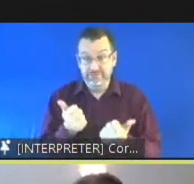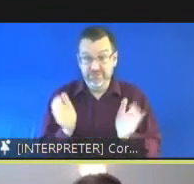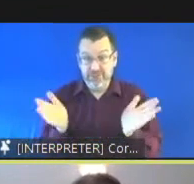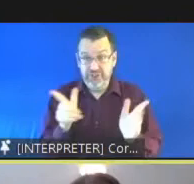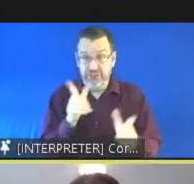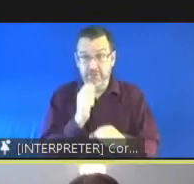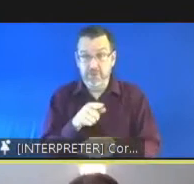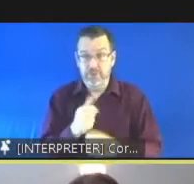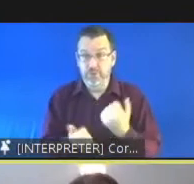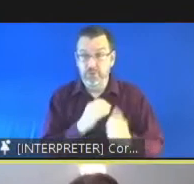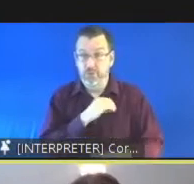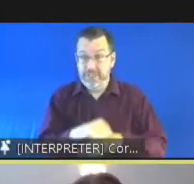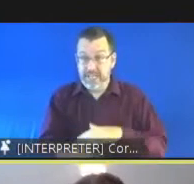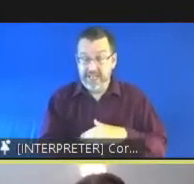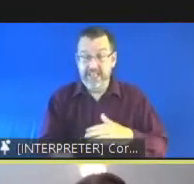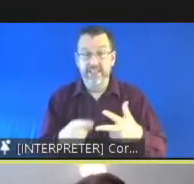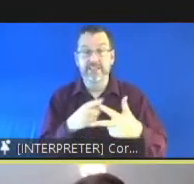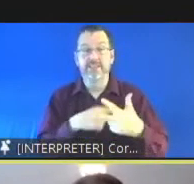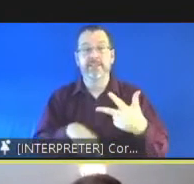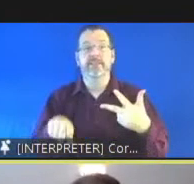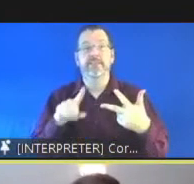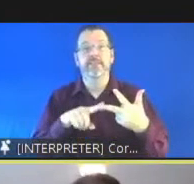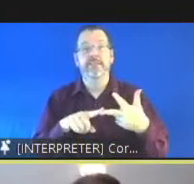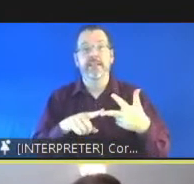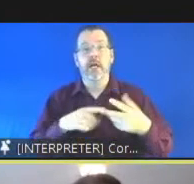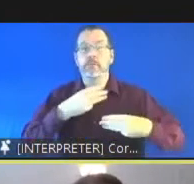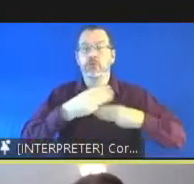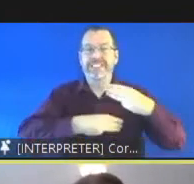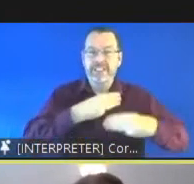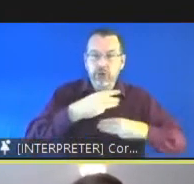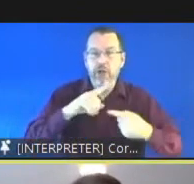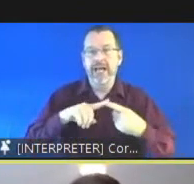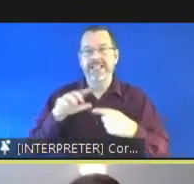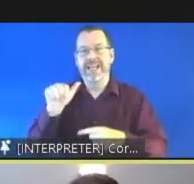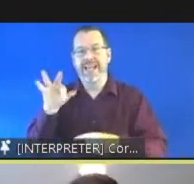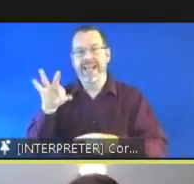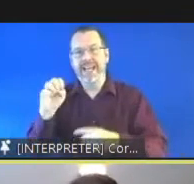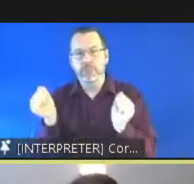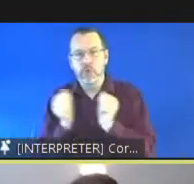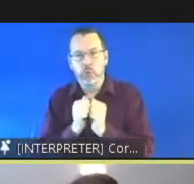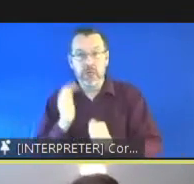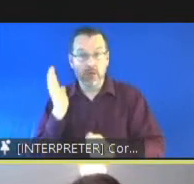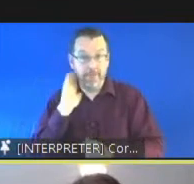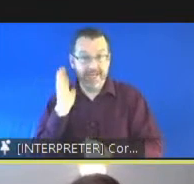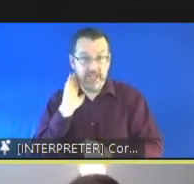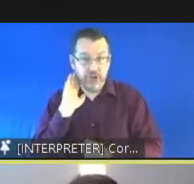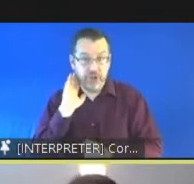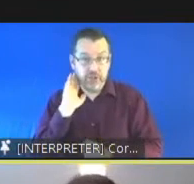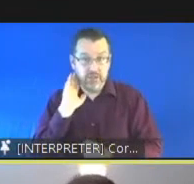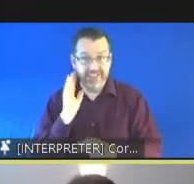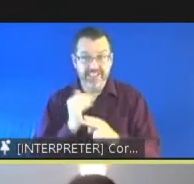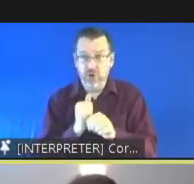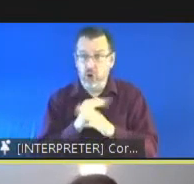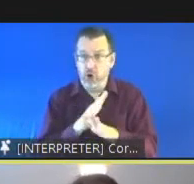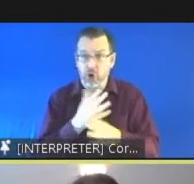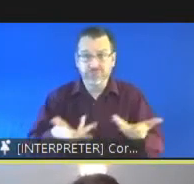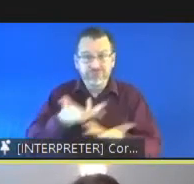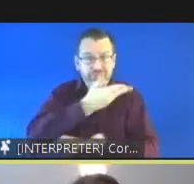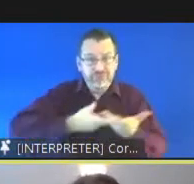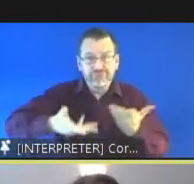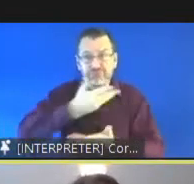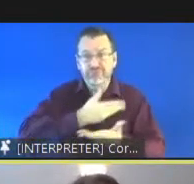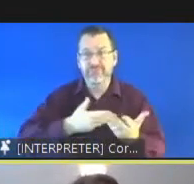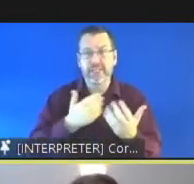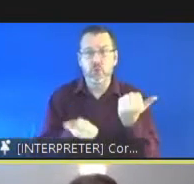the provision of procedural and age-appropriate accommodation in all um and in all legal proceedings is is